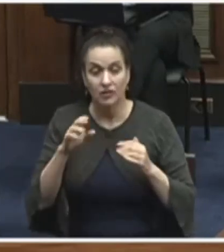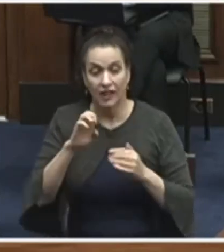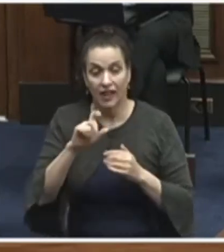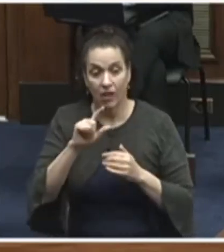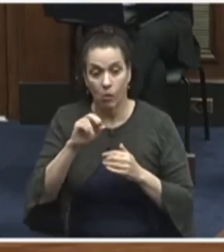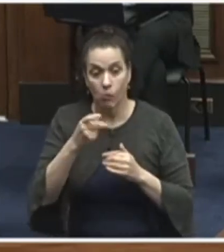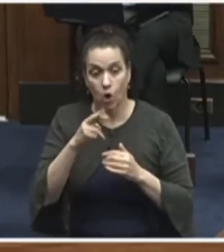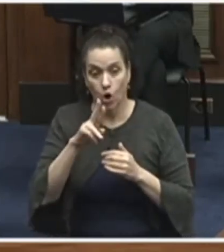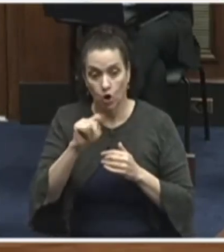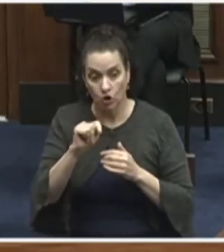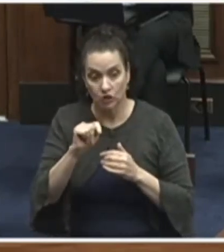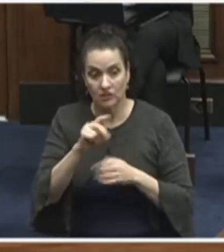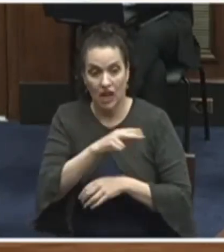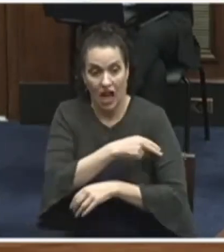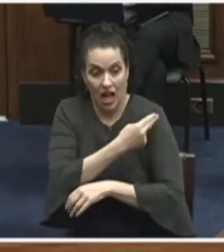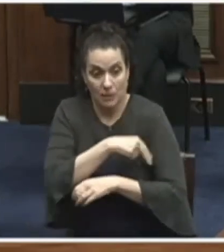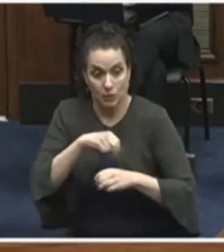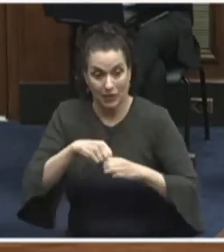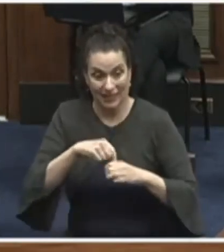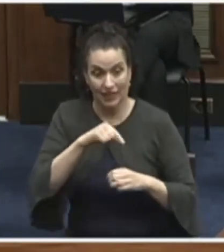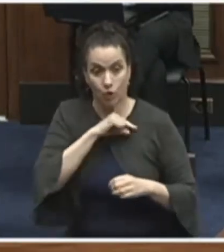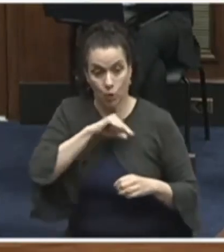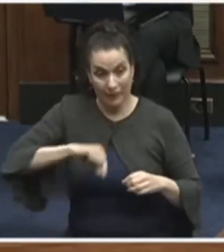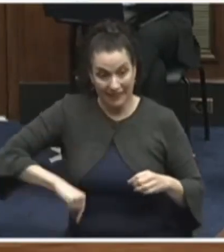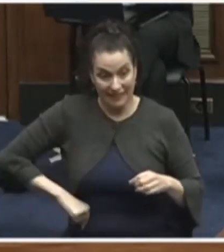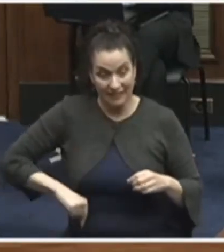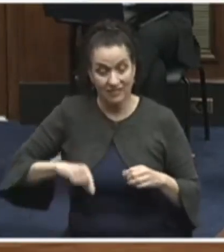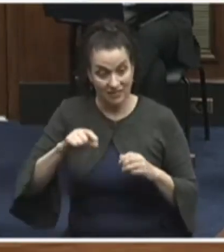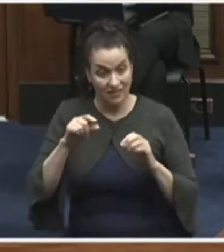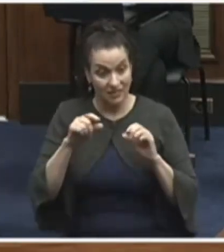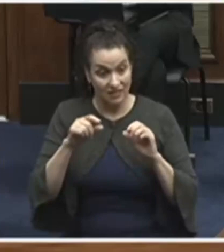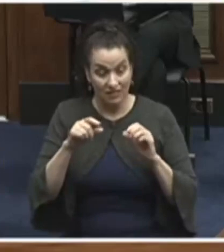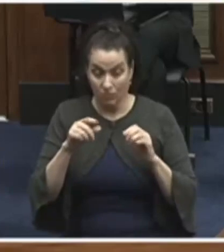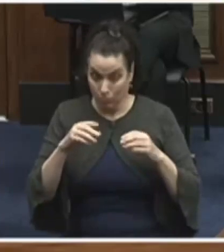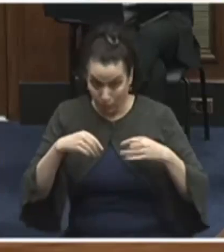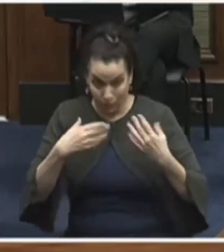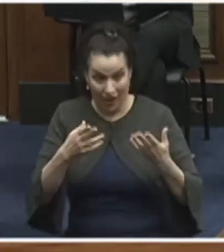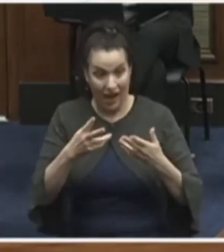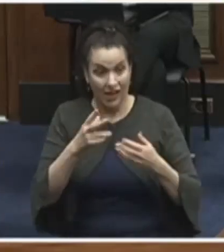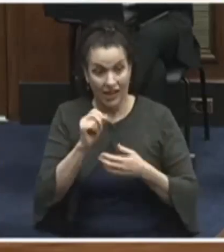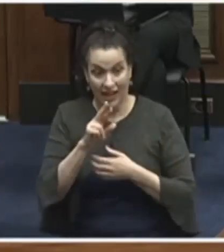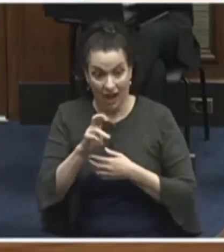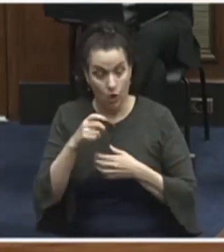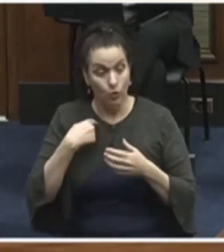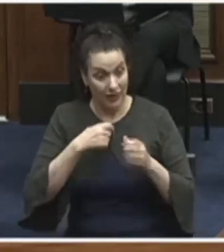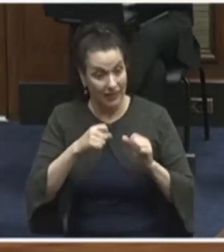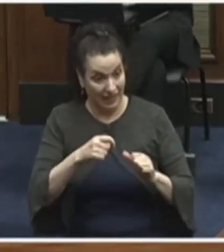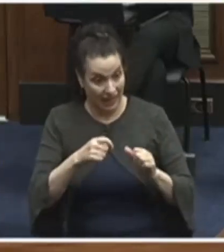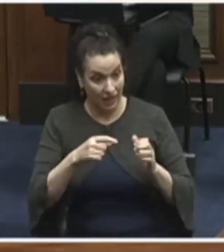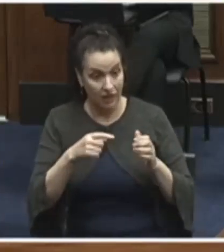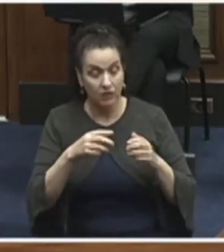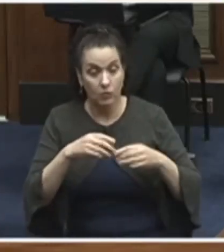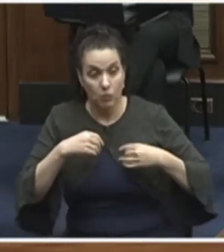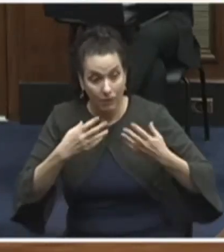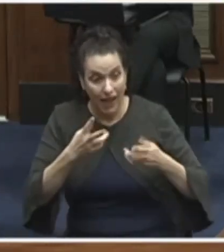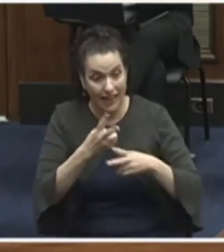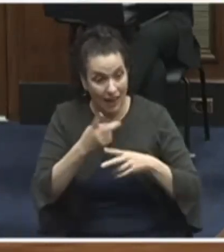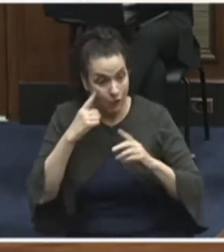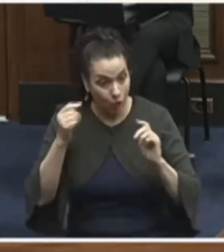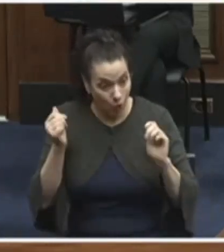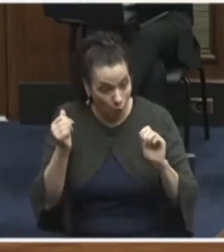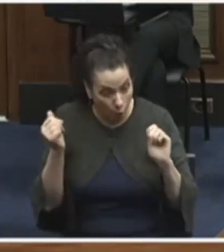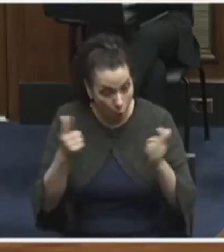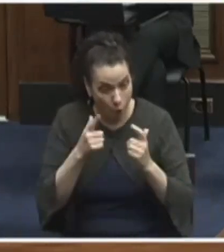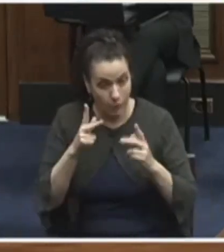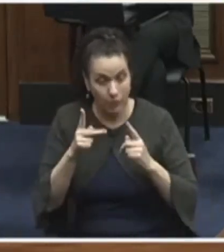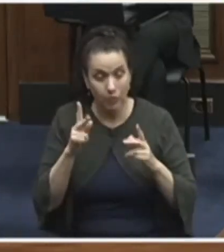care. And what we have found is that it's more affordable to treat everybody. It's possible to treat everybody. And people